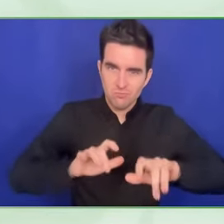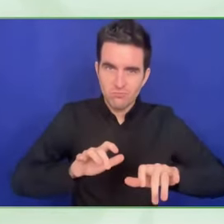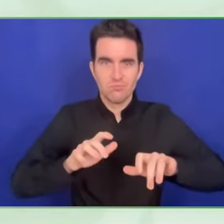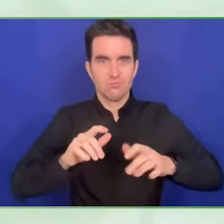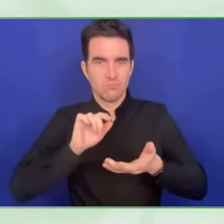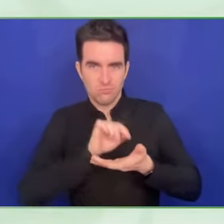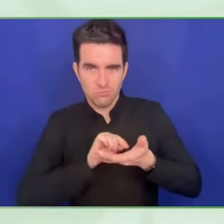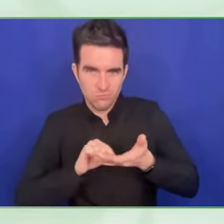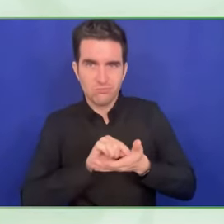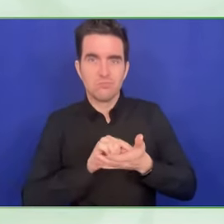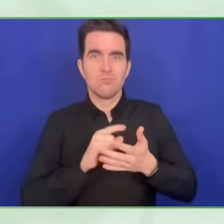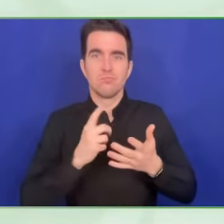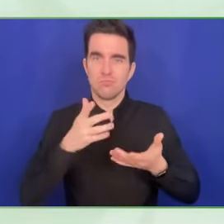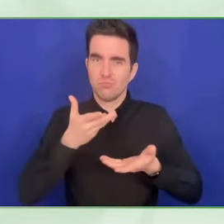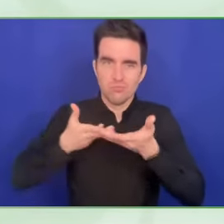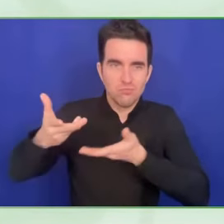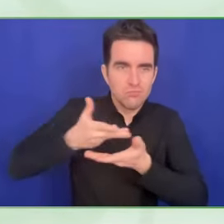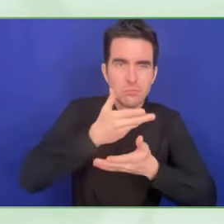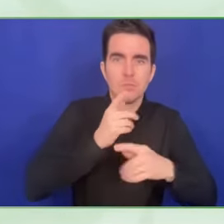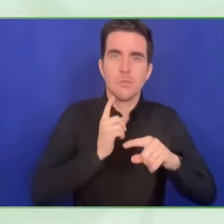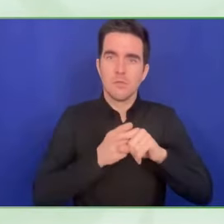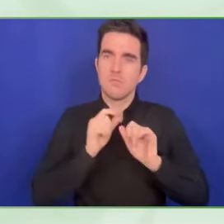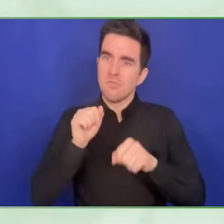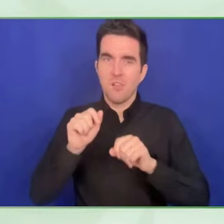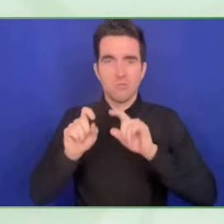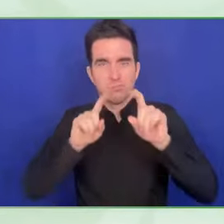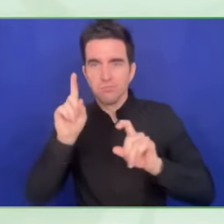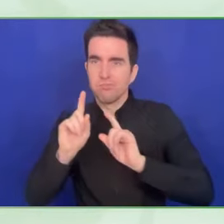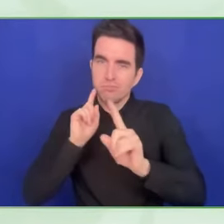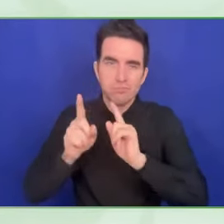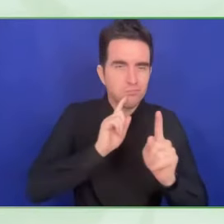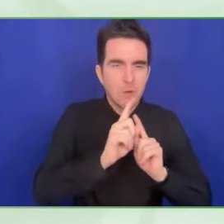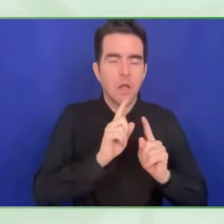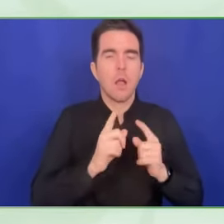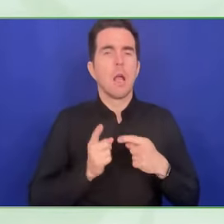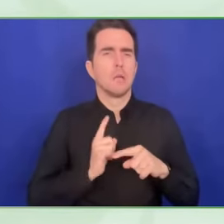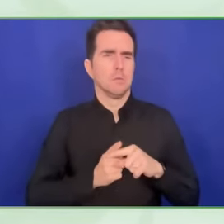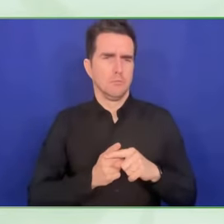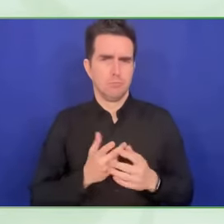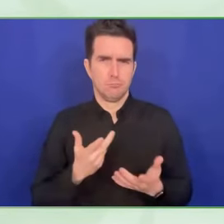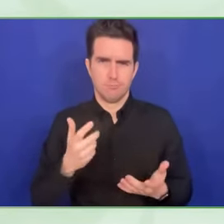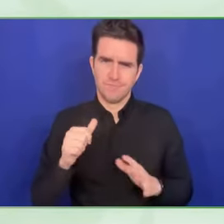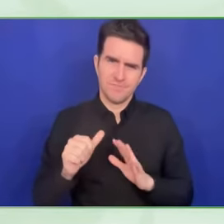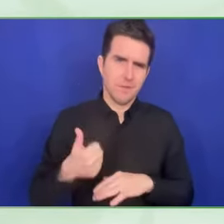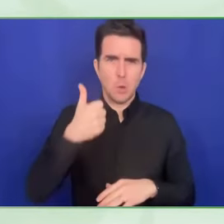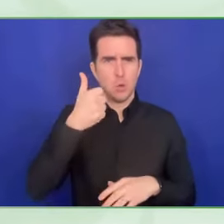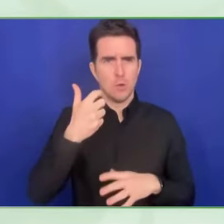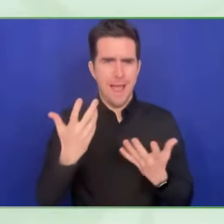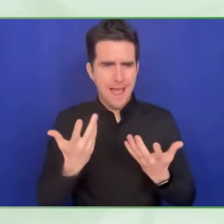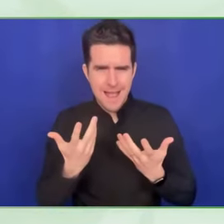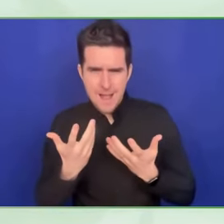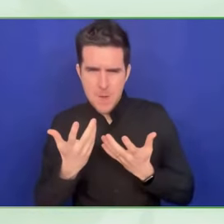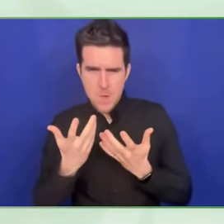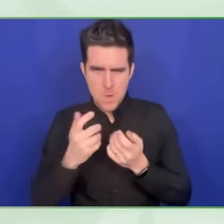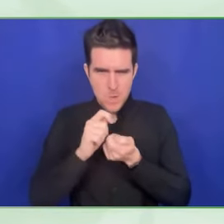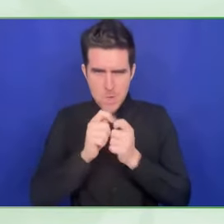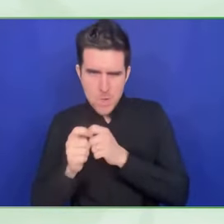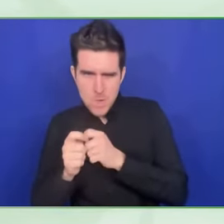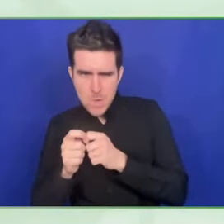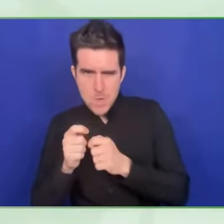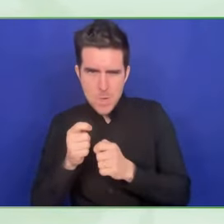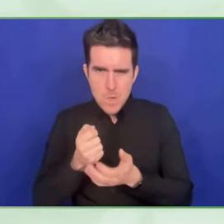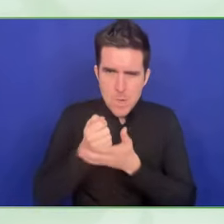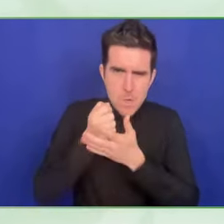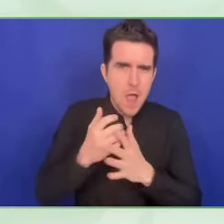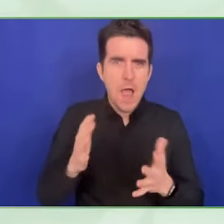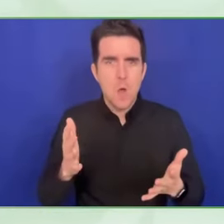any requirements in terms of accessibility. Because we are the owners of our technology, the owners of our solutions, and this is